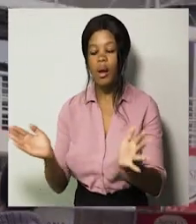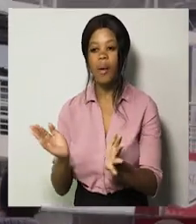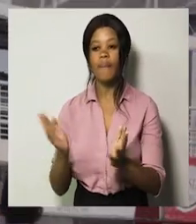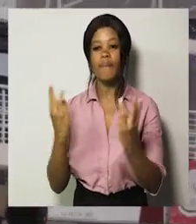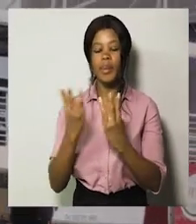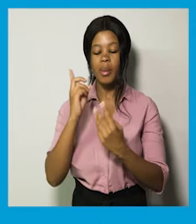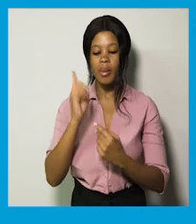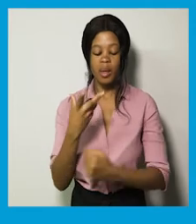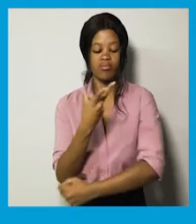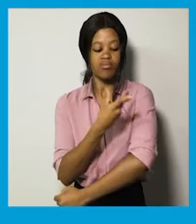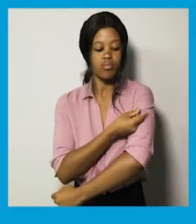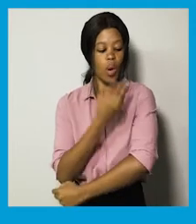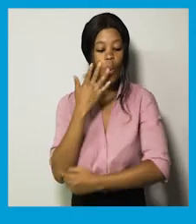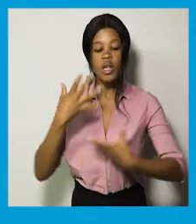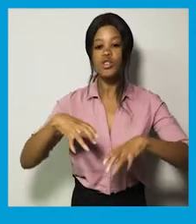people shouldn't be afraid